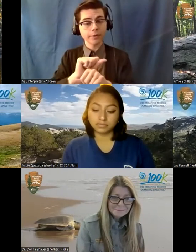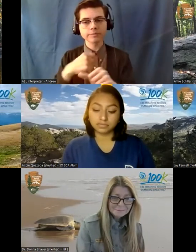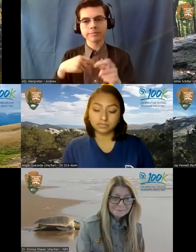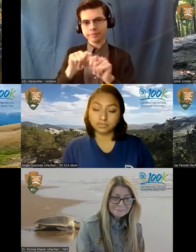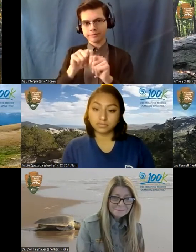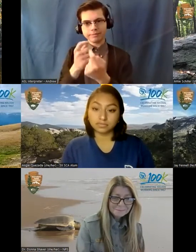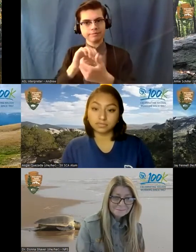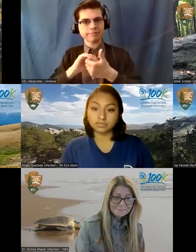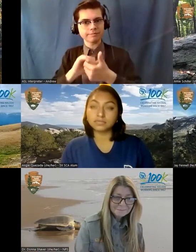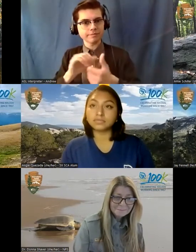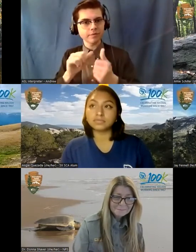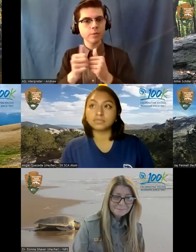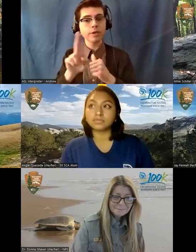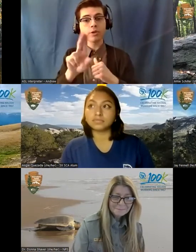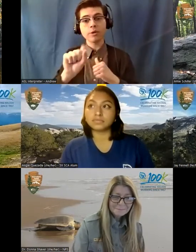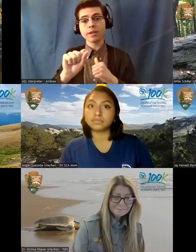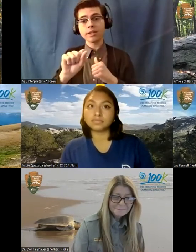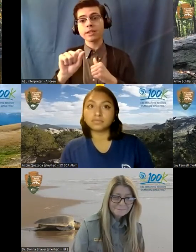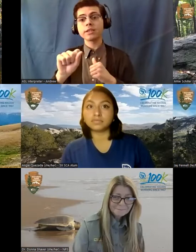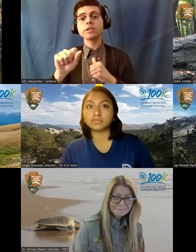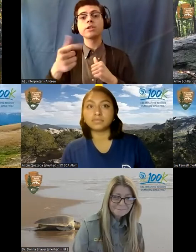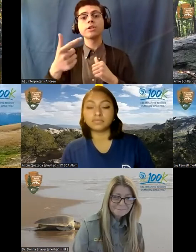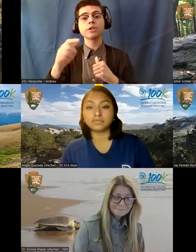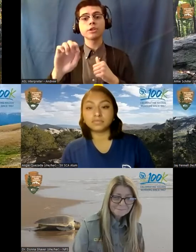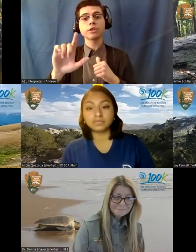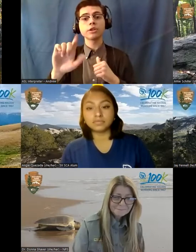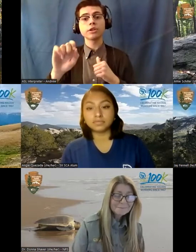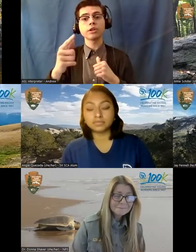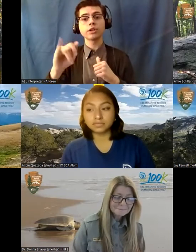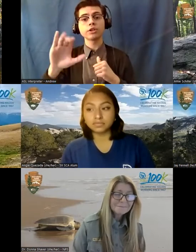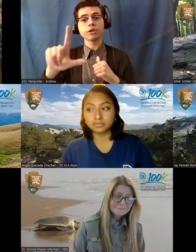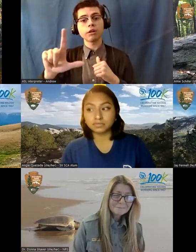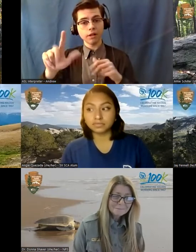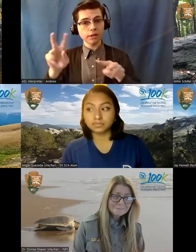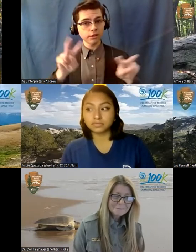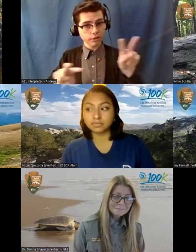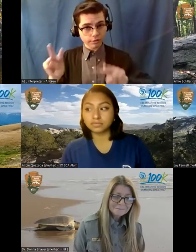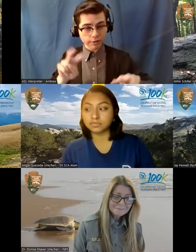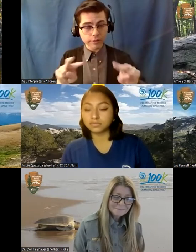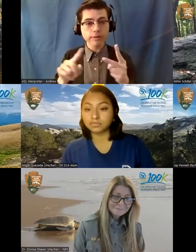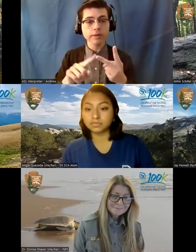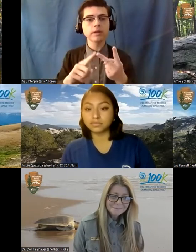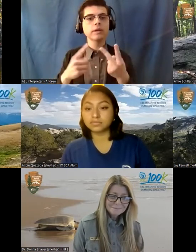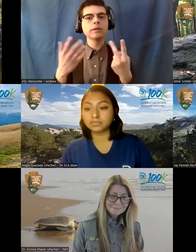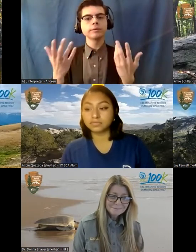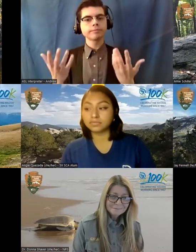U.S. Geological Service, or Survey, and the National, or the